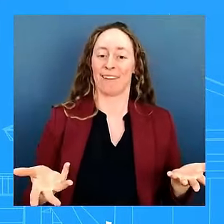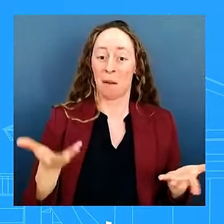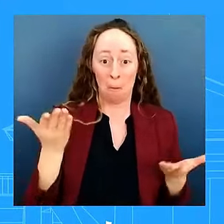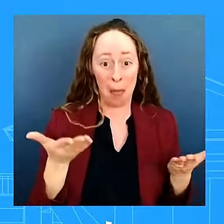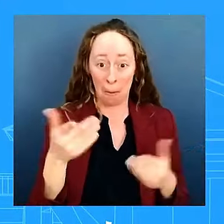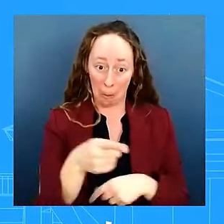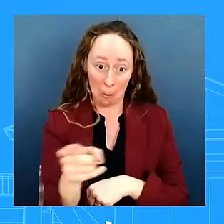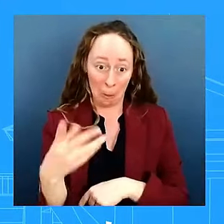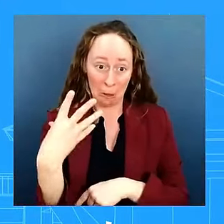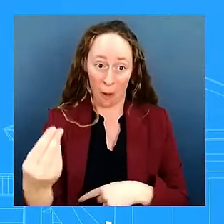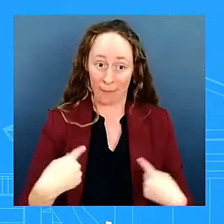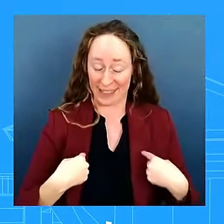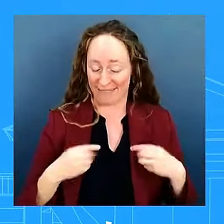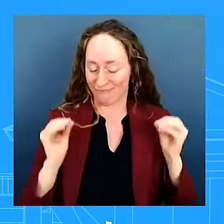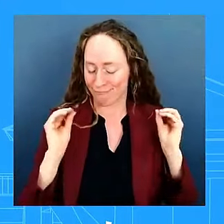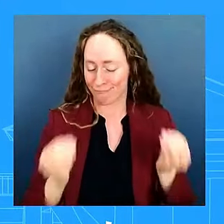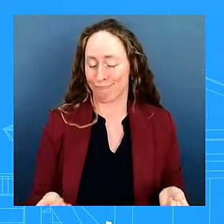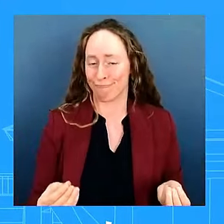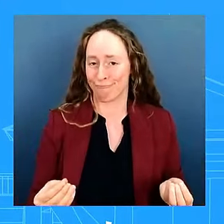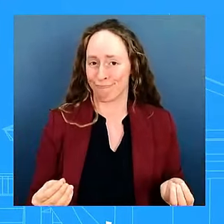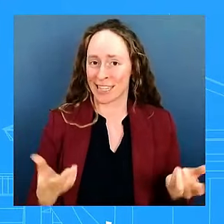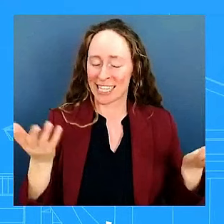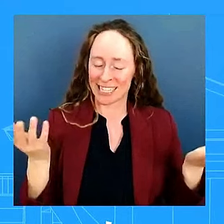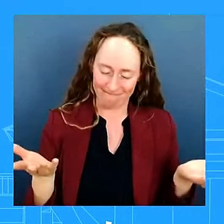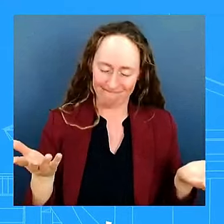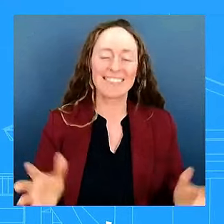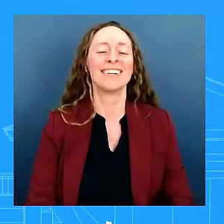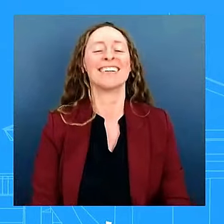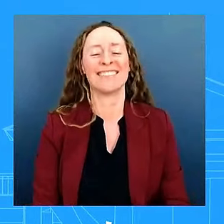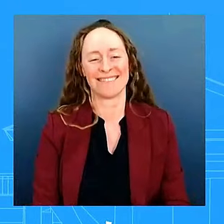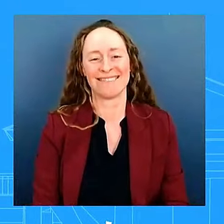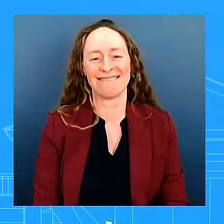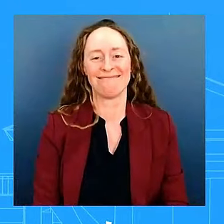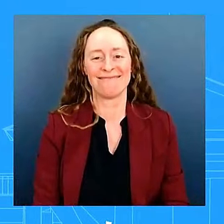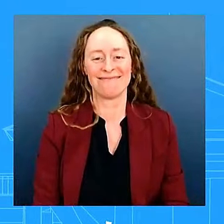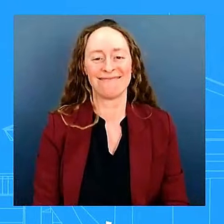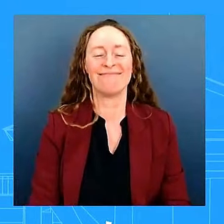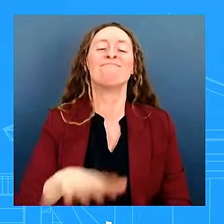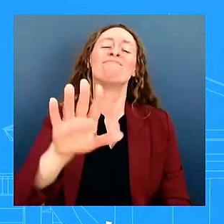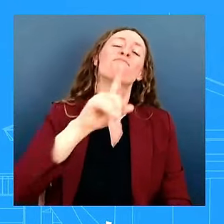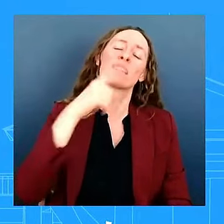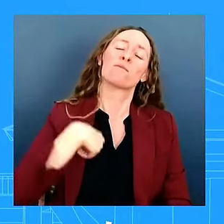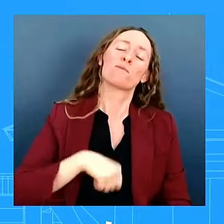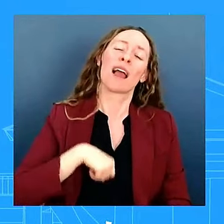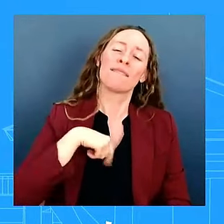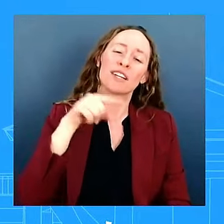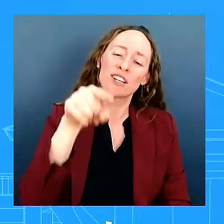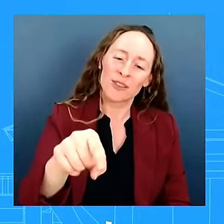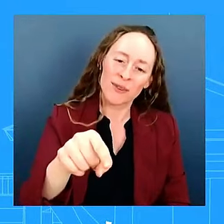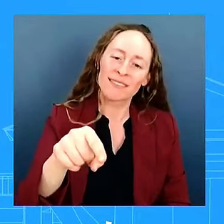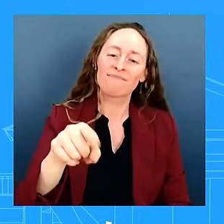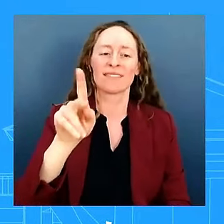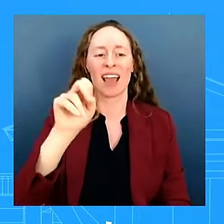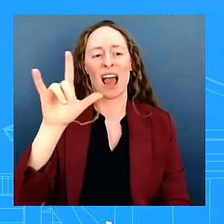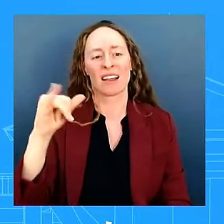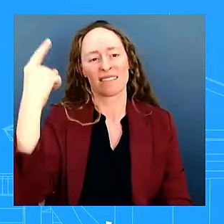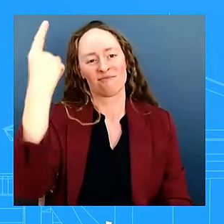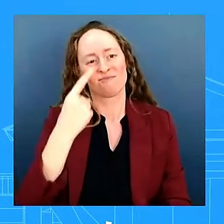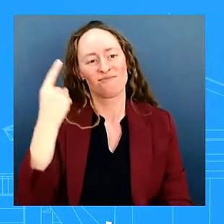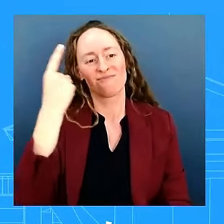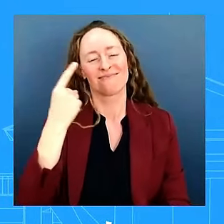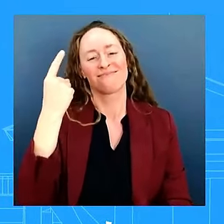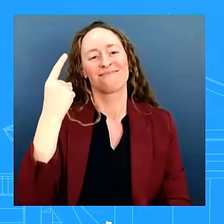uh but uh i'm so proud uh that kelly was able to um to find love uh and she is the fourth